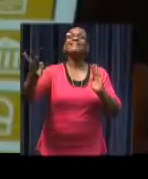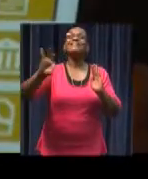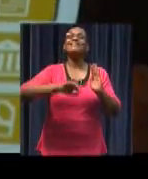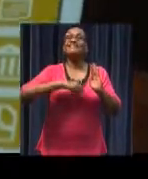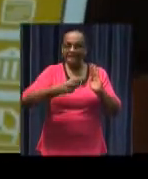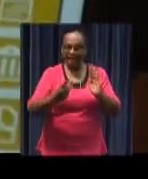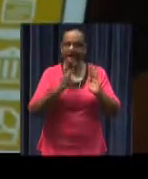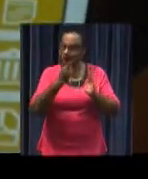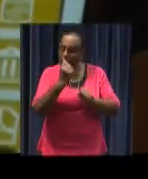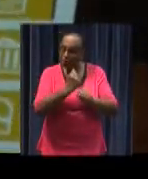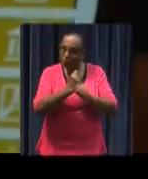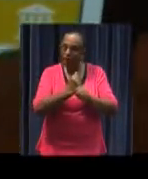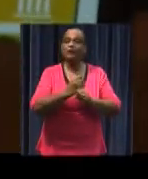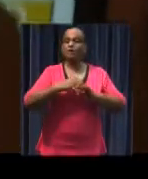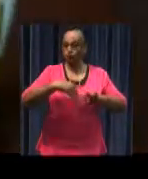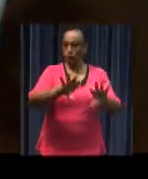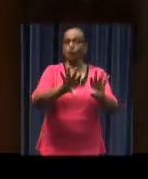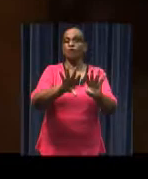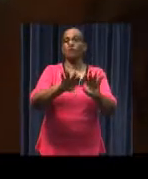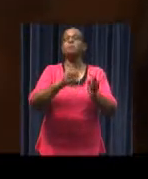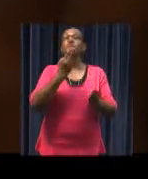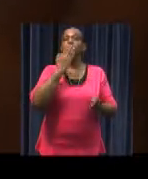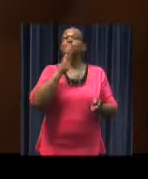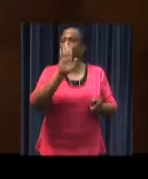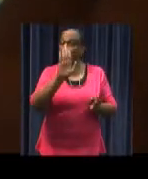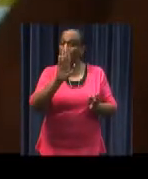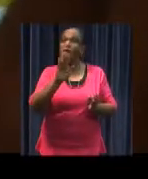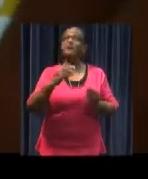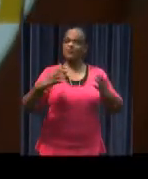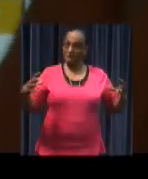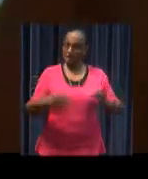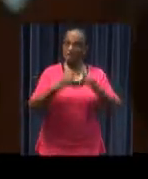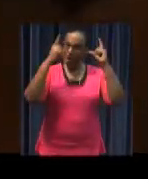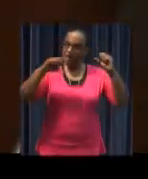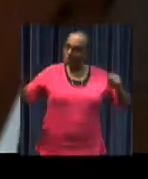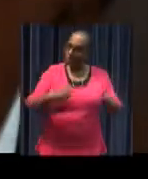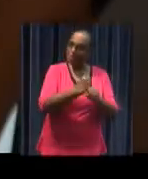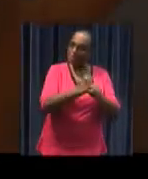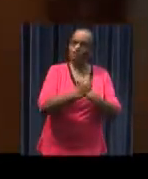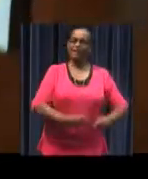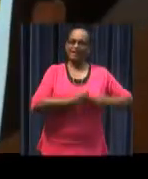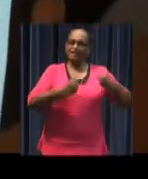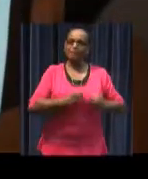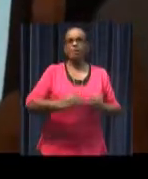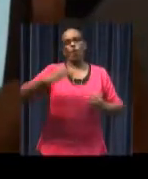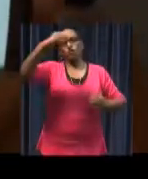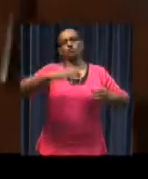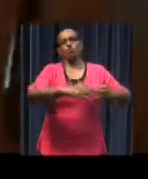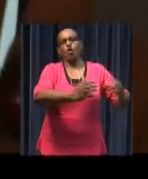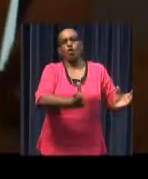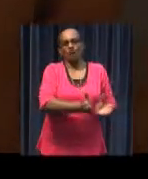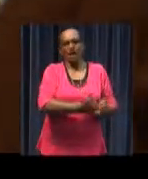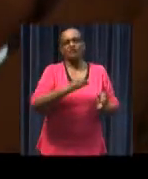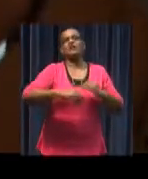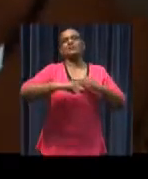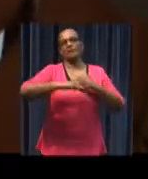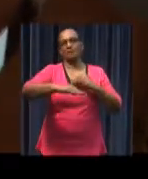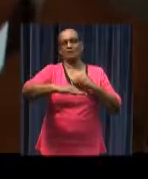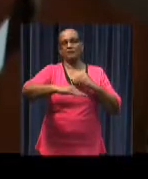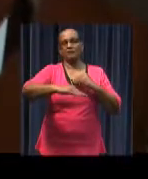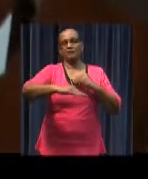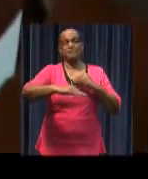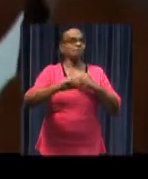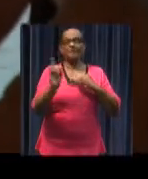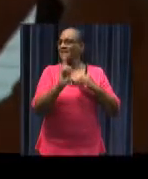so that feedback is directly processed for members with the feedback society participates more actively with the highest